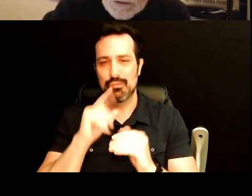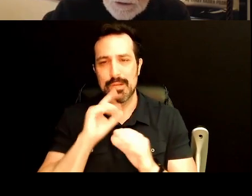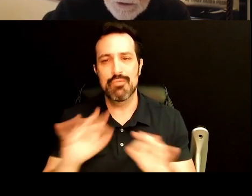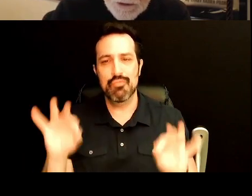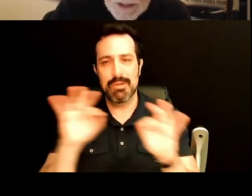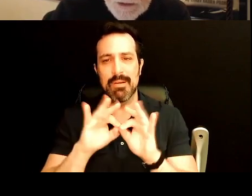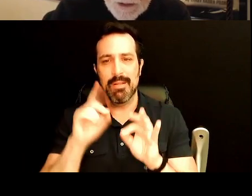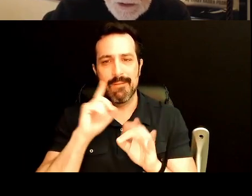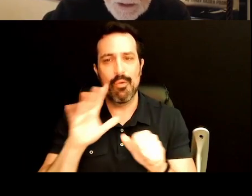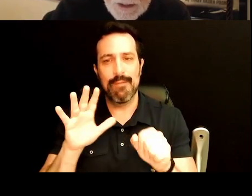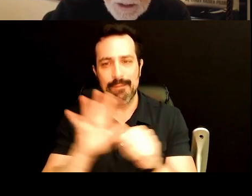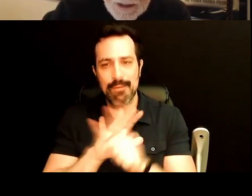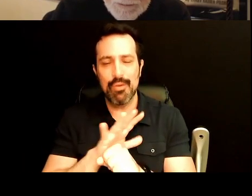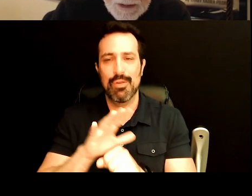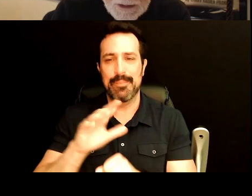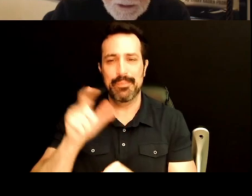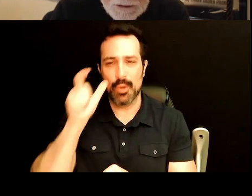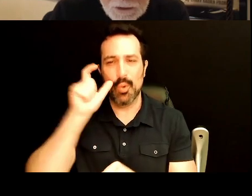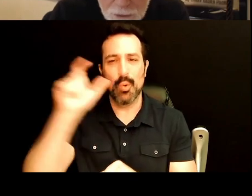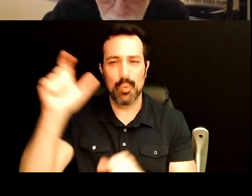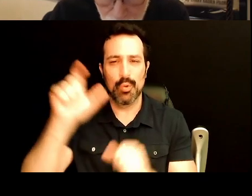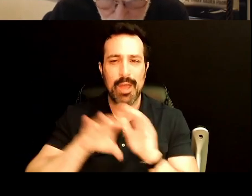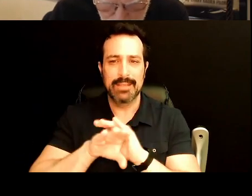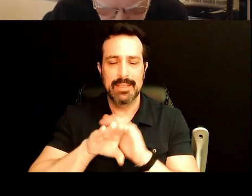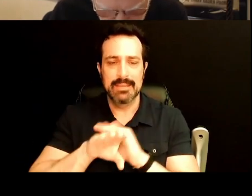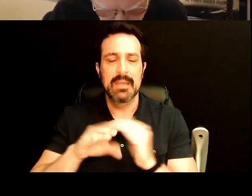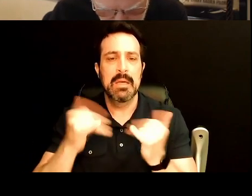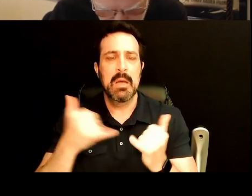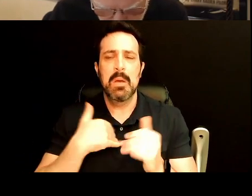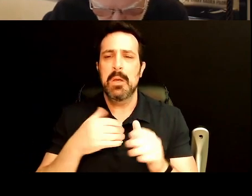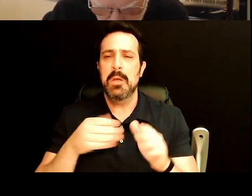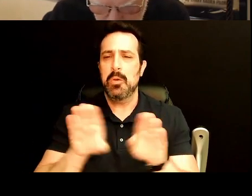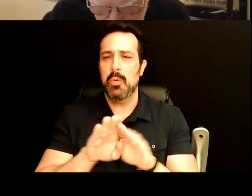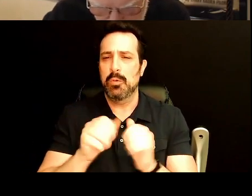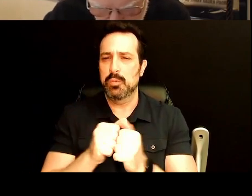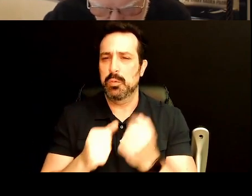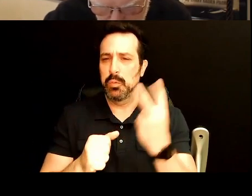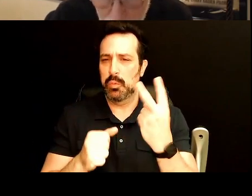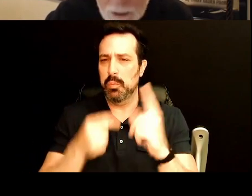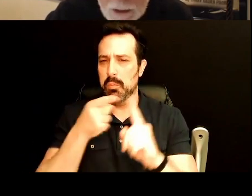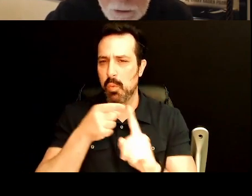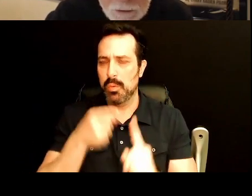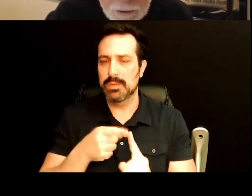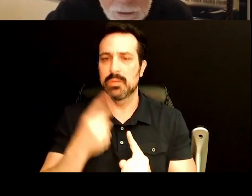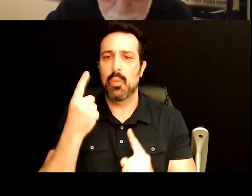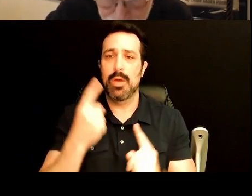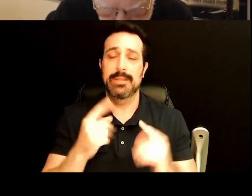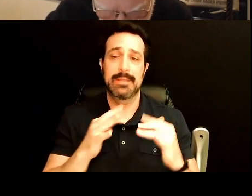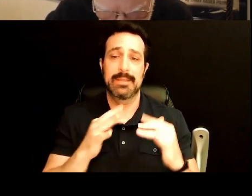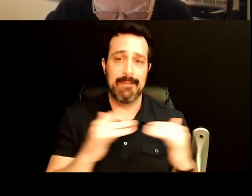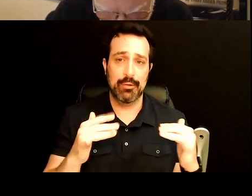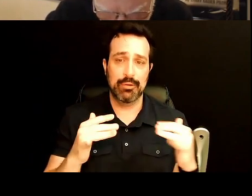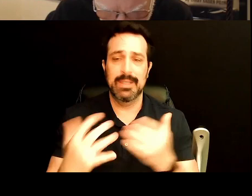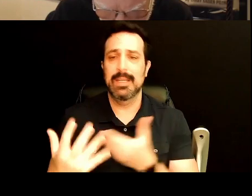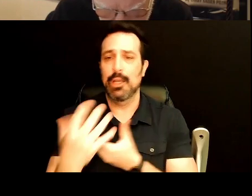full lunar access. Let me just close with two points here. One of them is diversity and inclusiveness.